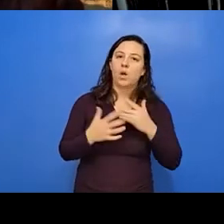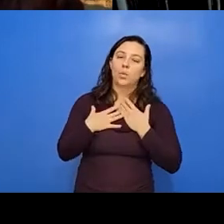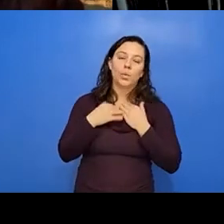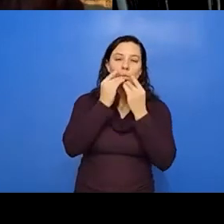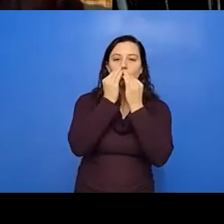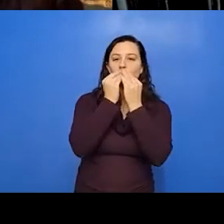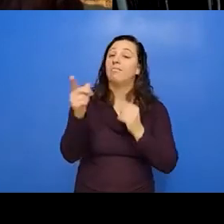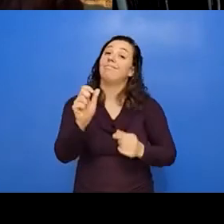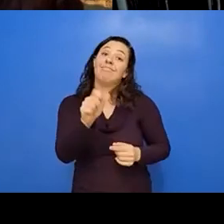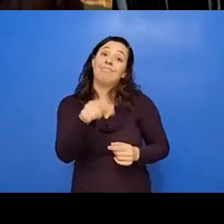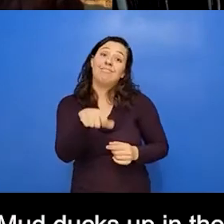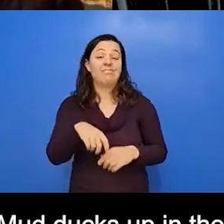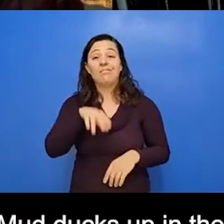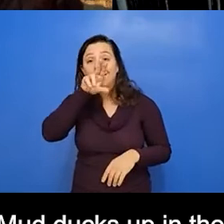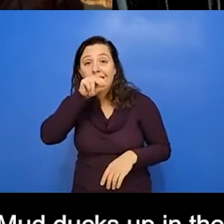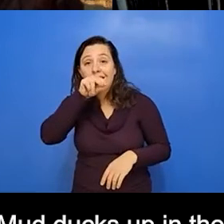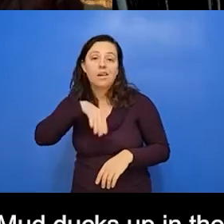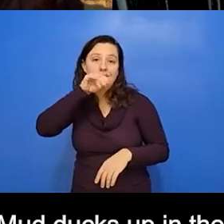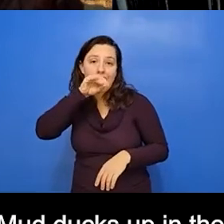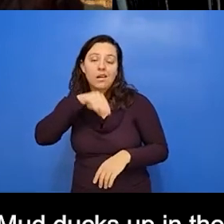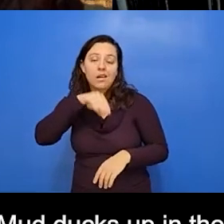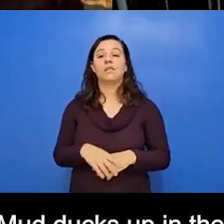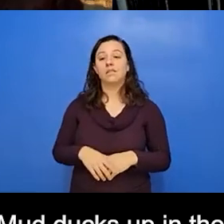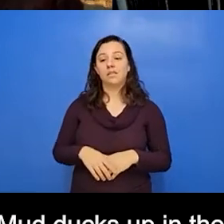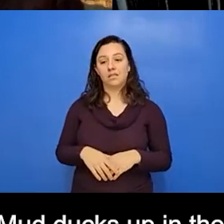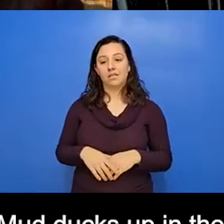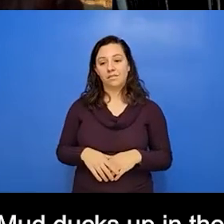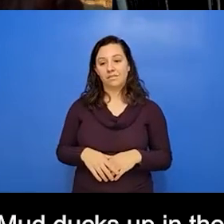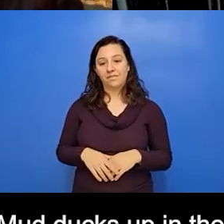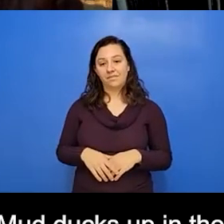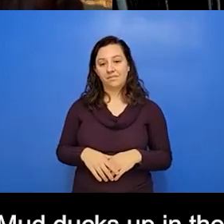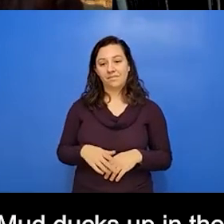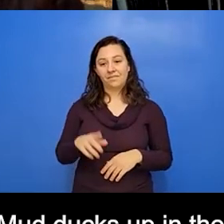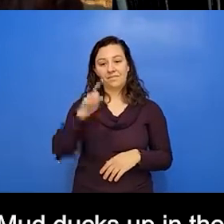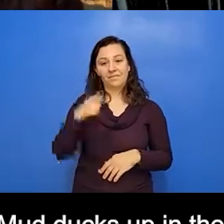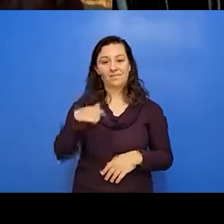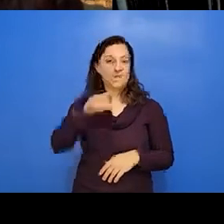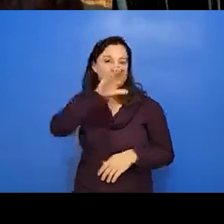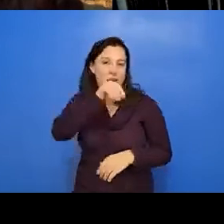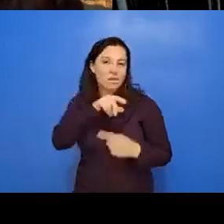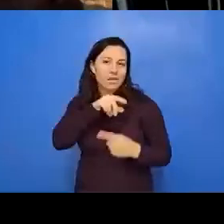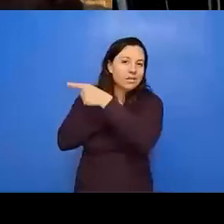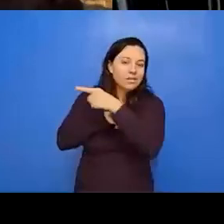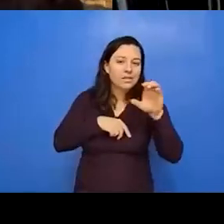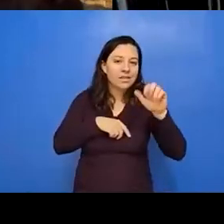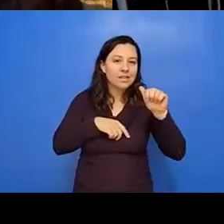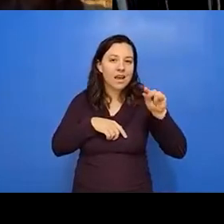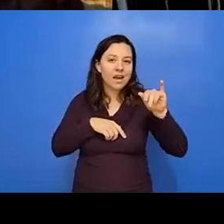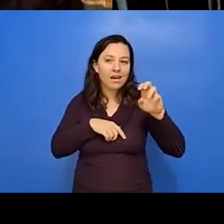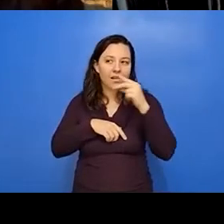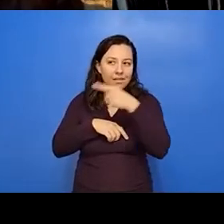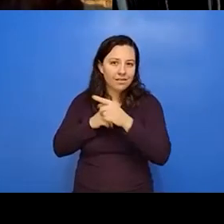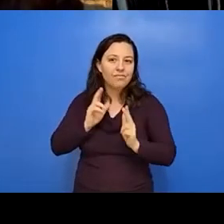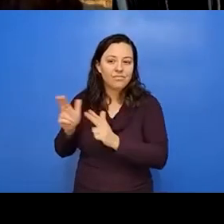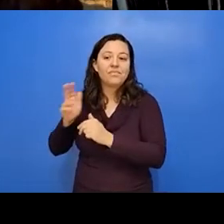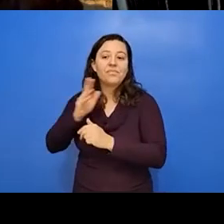also some duck, you know, there were, um, call them mud ducks up in the Canyon and, uh, just everything, you know, my